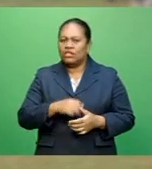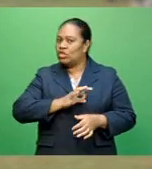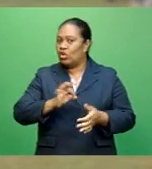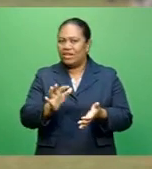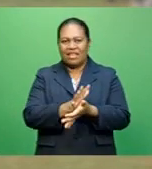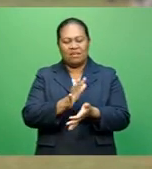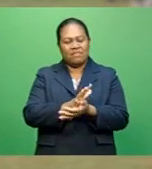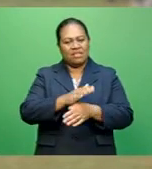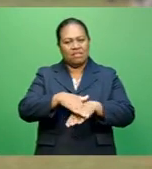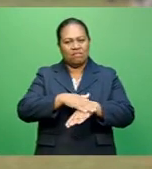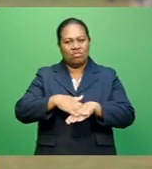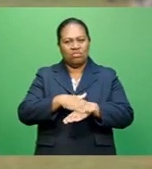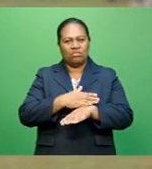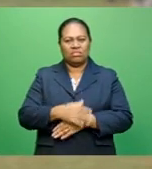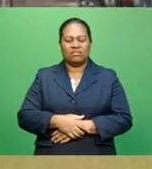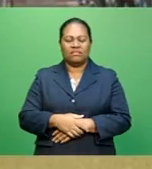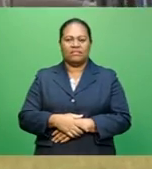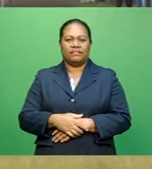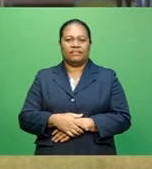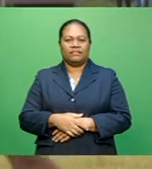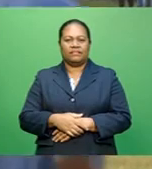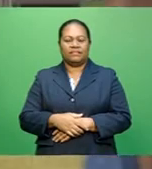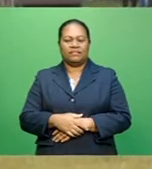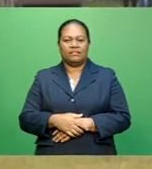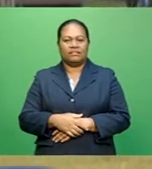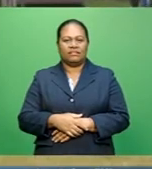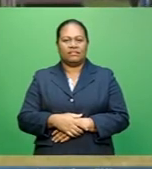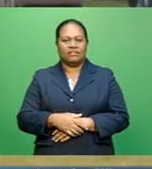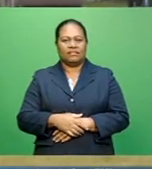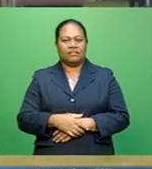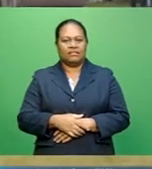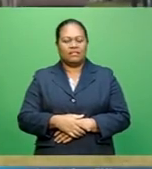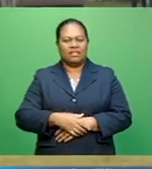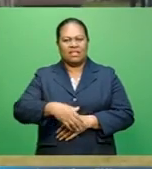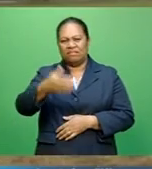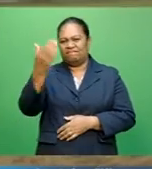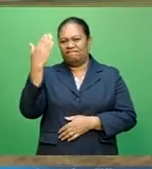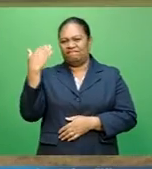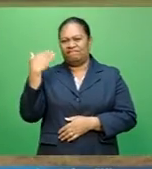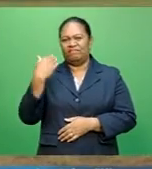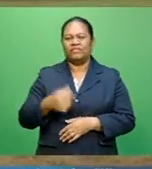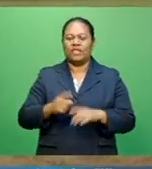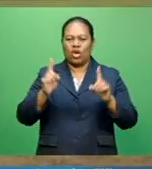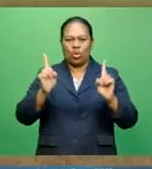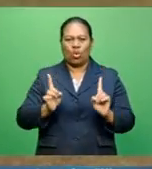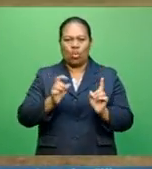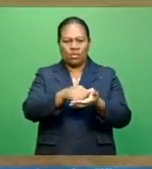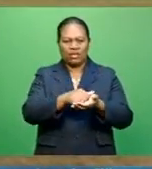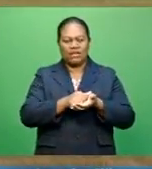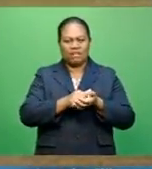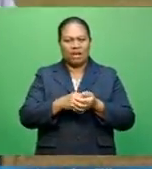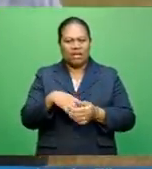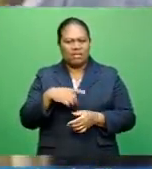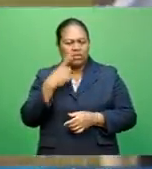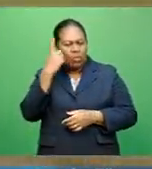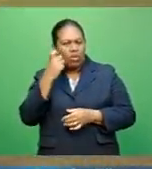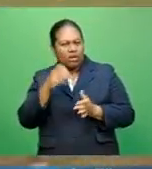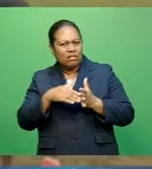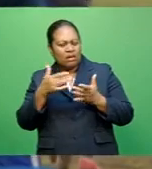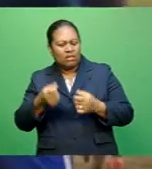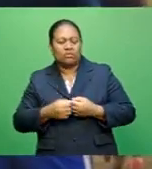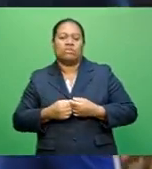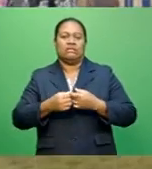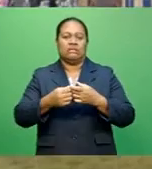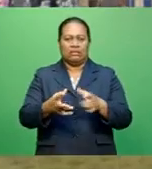Philippe Naikaso has more. The former national goalkeeper says it's worrying to note that they now have to